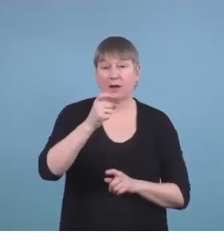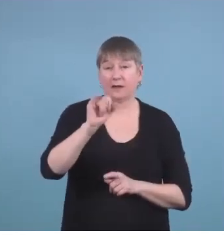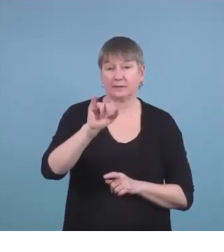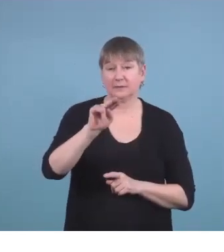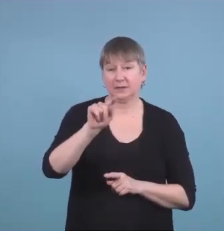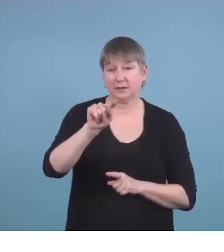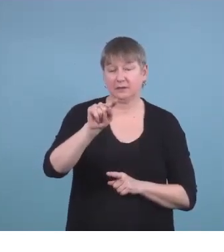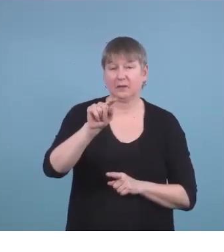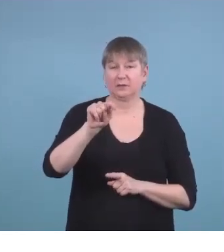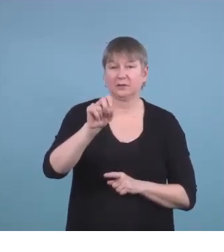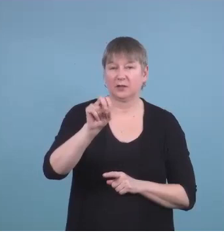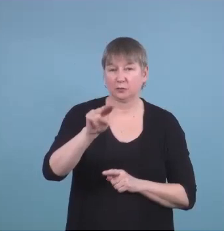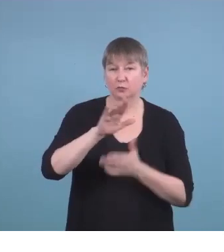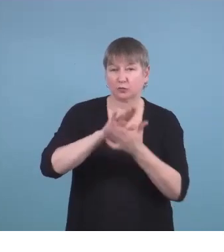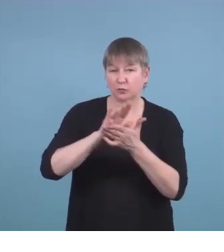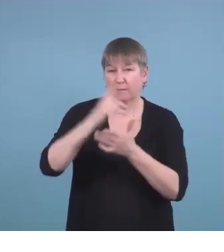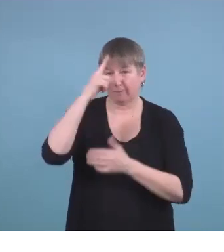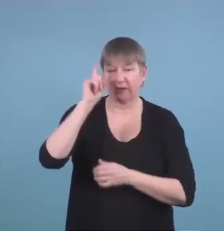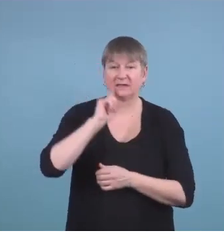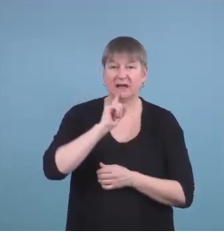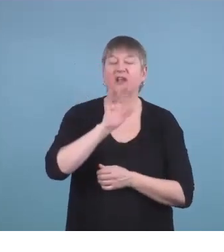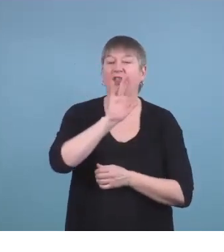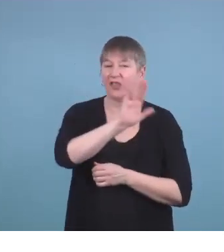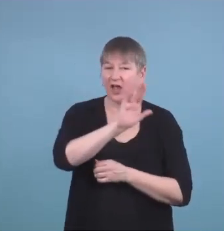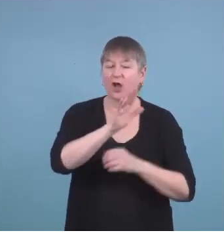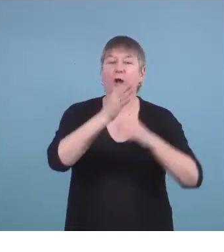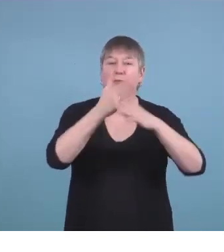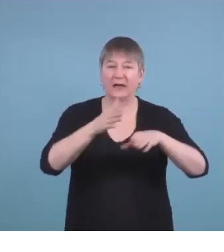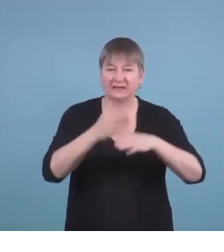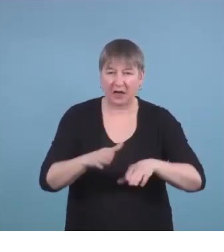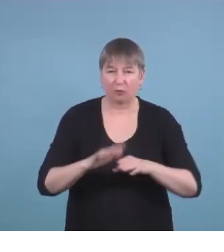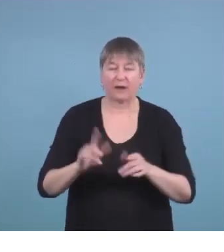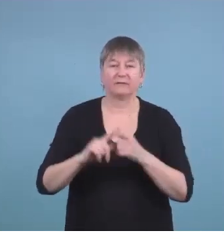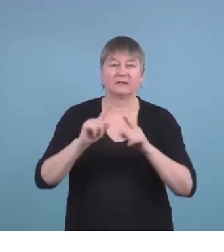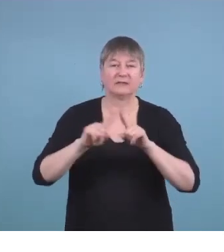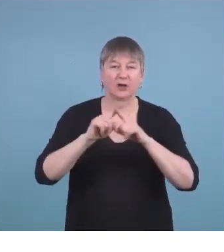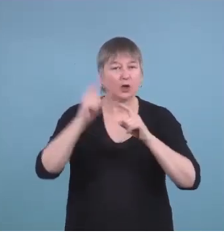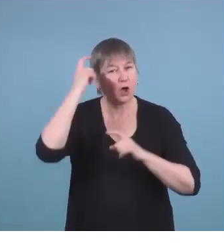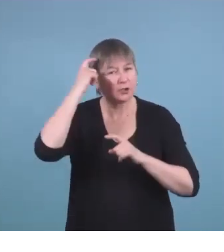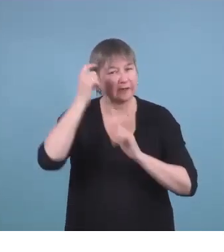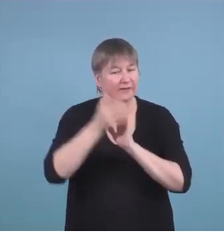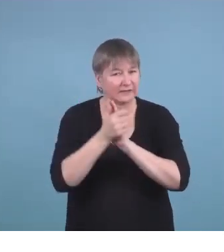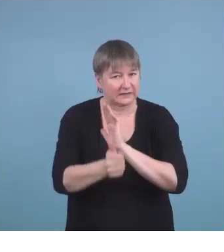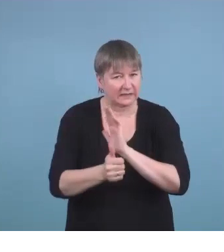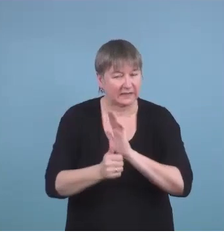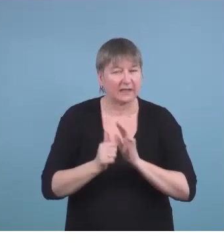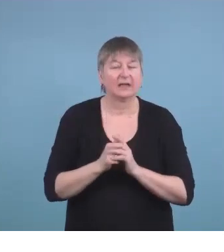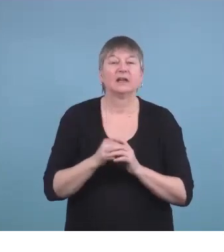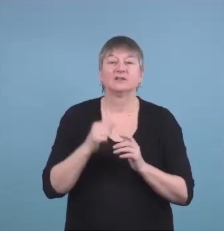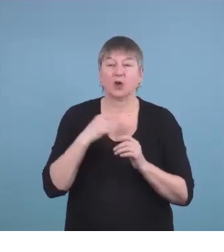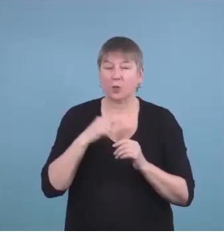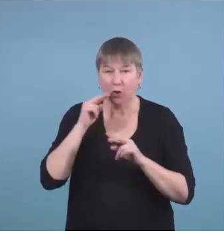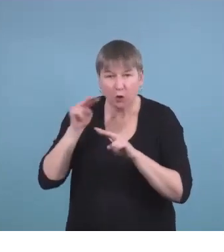breakdown of cognitive skills so that we've looked specifically at cognitive